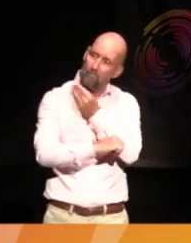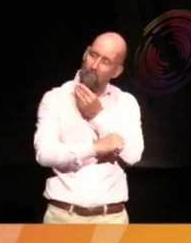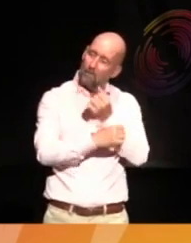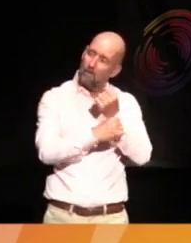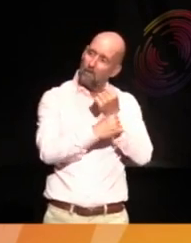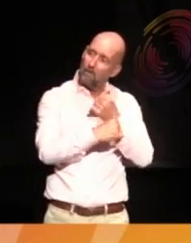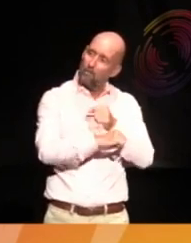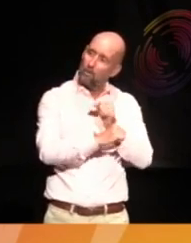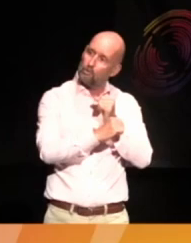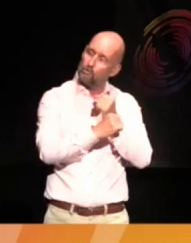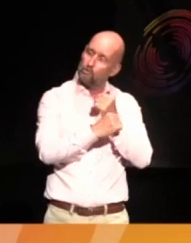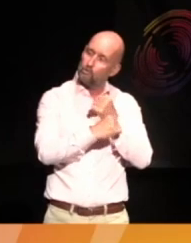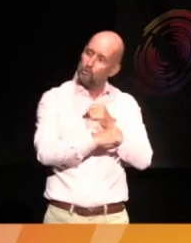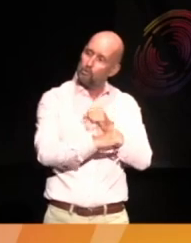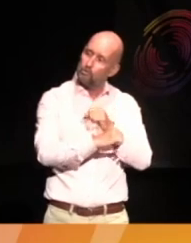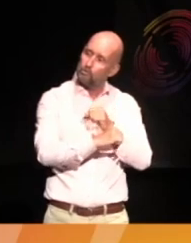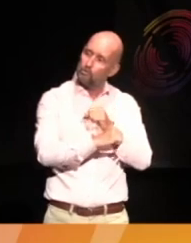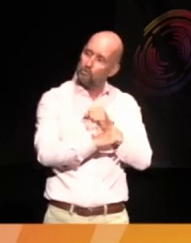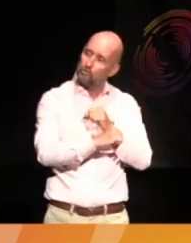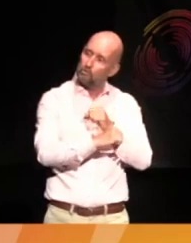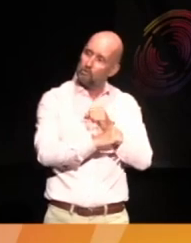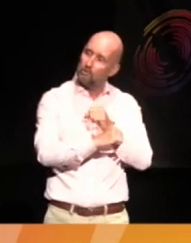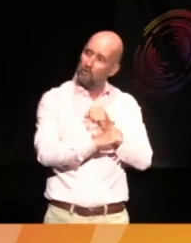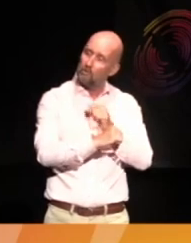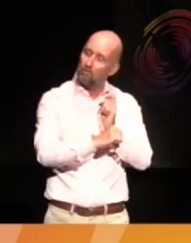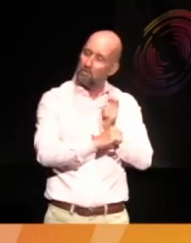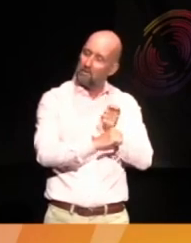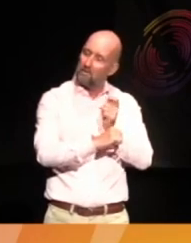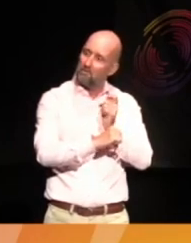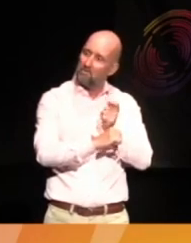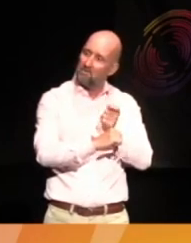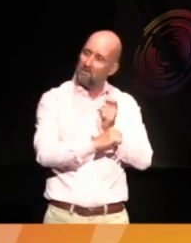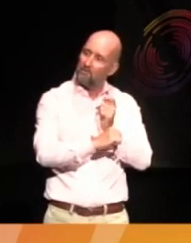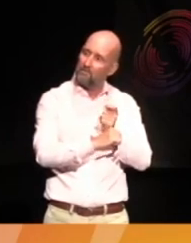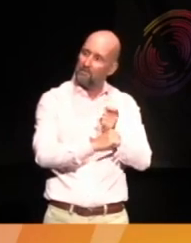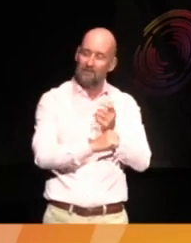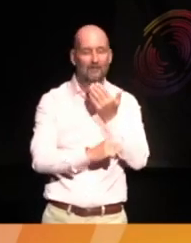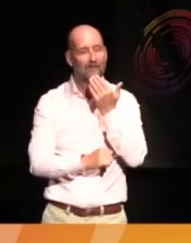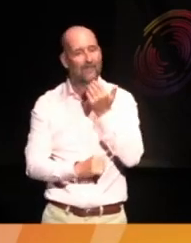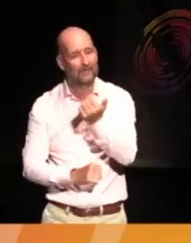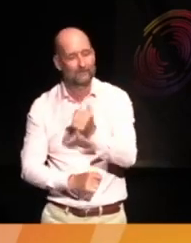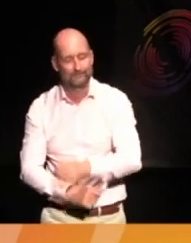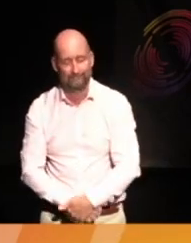now marking the counterbeat. Thank you very, very much.